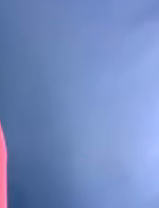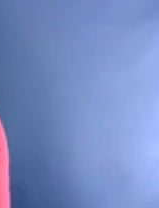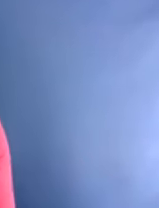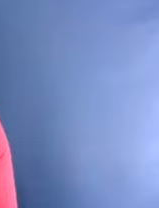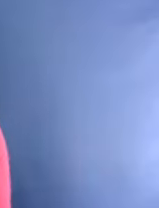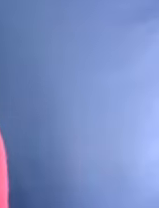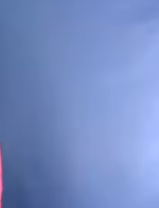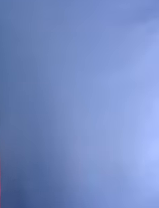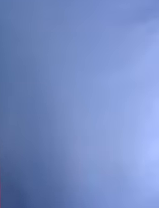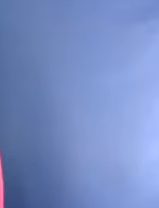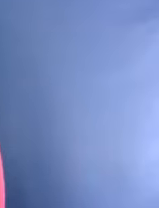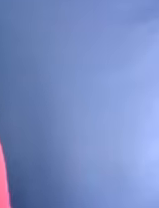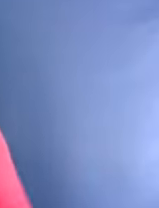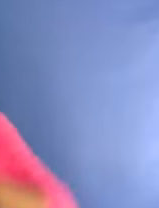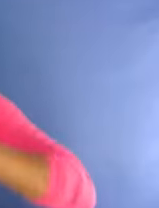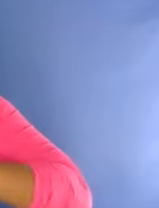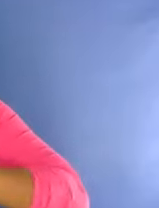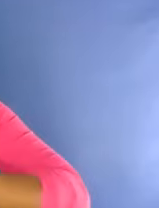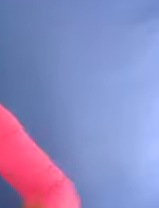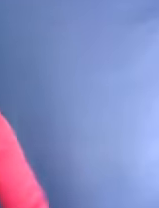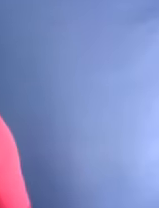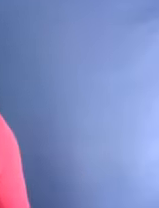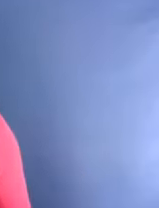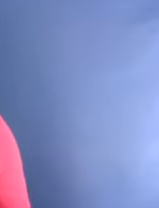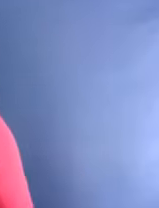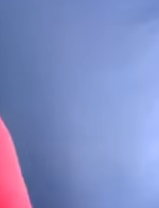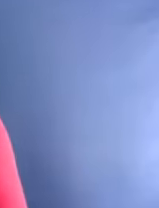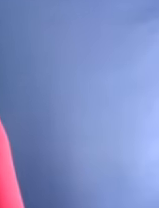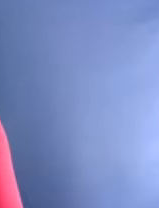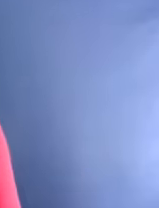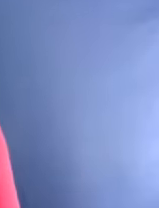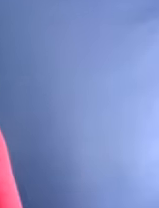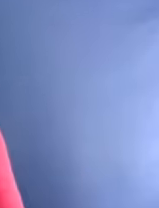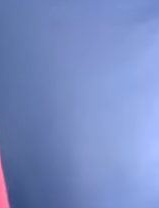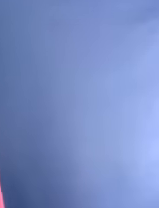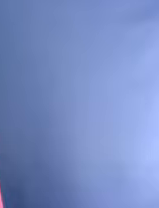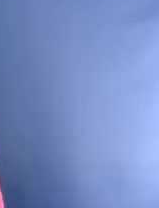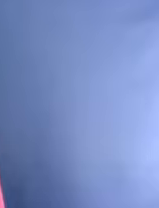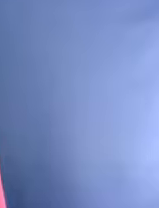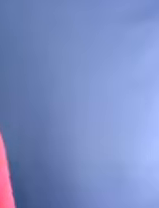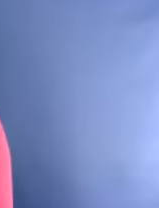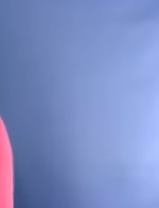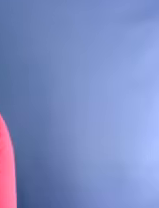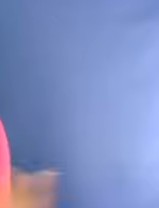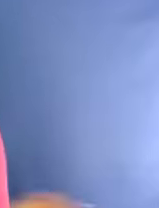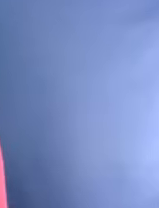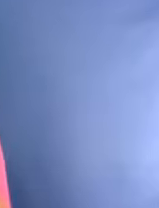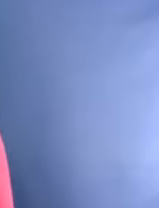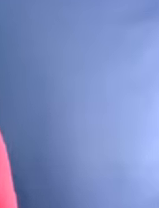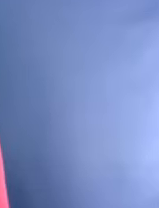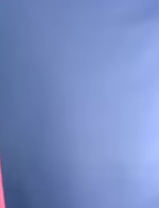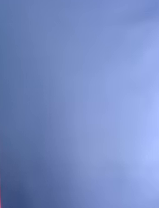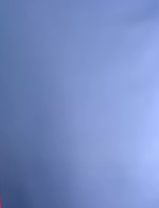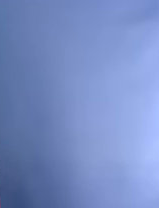Our founding members include feminists like Huda Javed, who was working as SAFE coordinator at Standing Together, Muslim Youth Helpline,